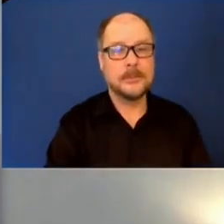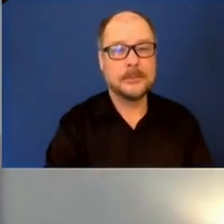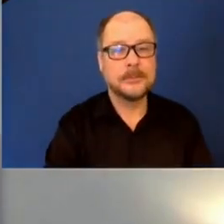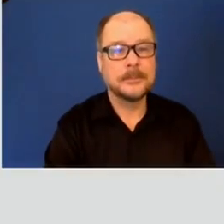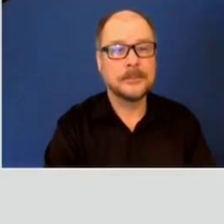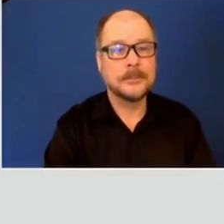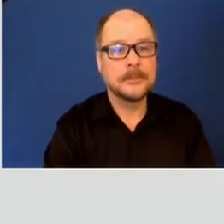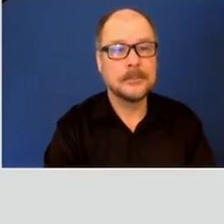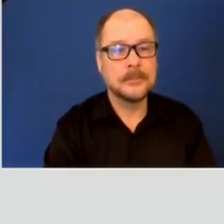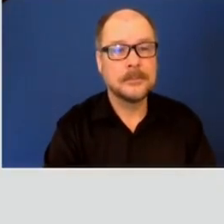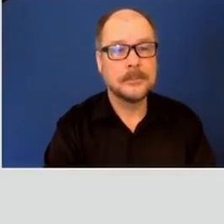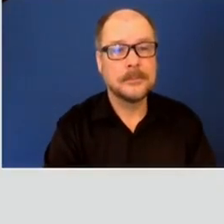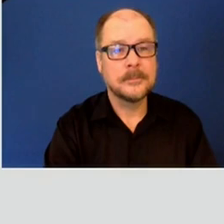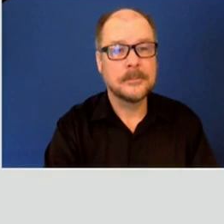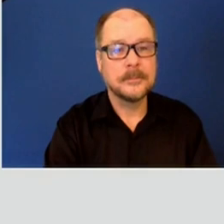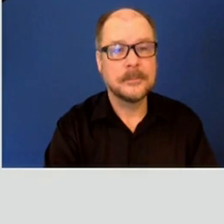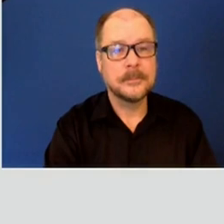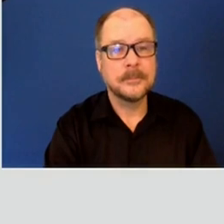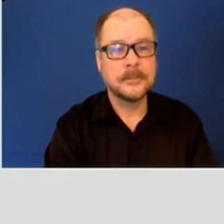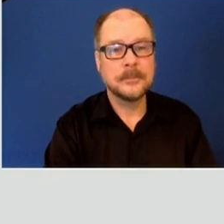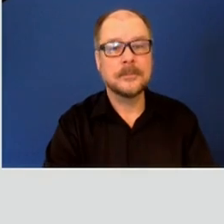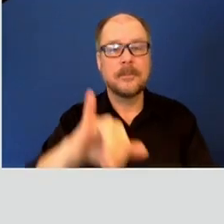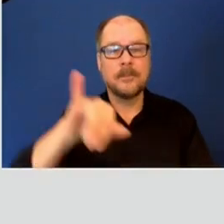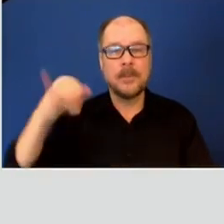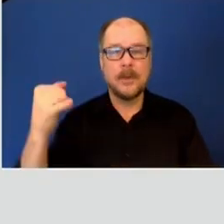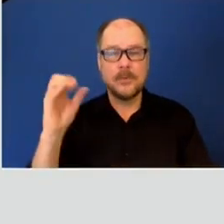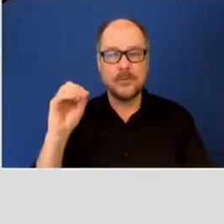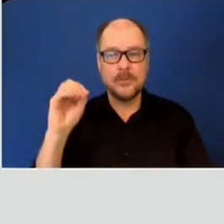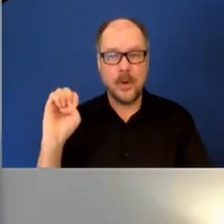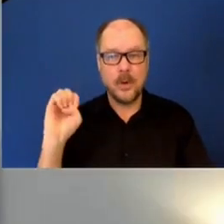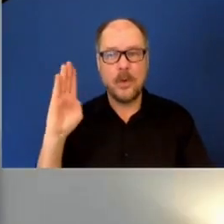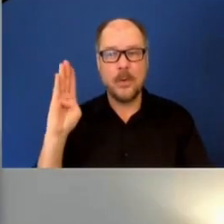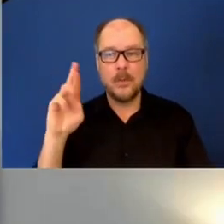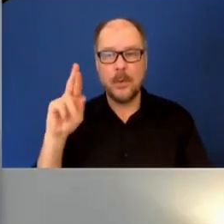First question today is Joe Bruno, WSOC-TV.